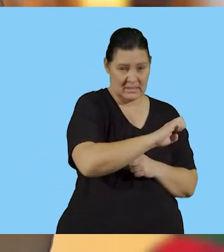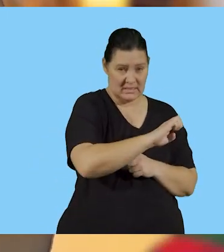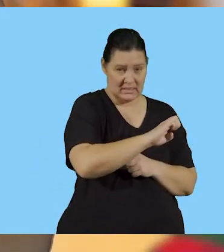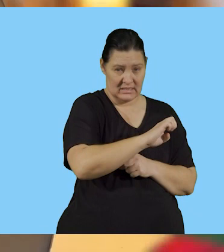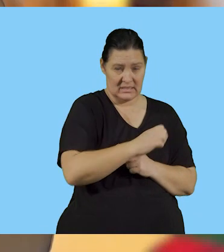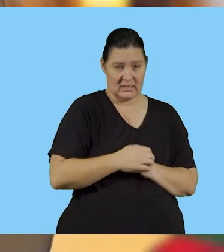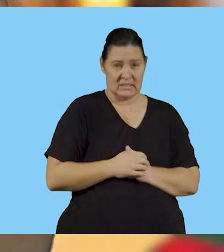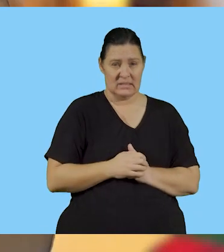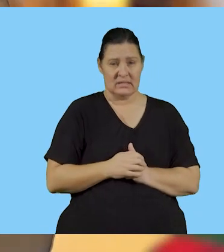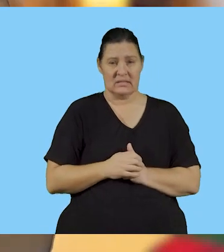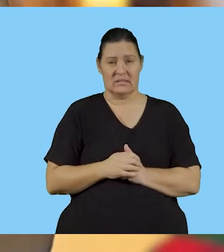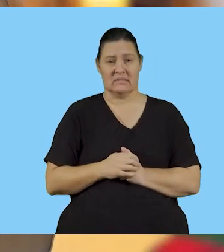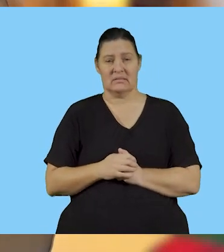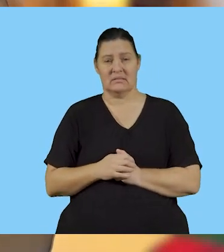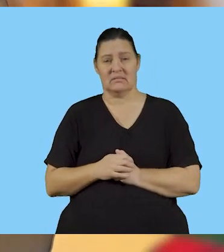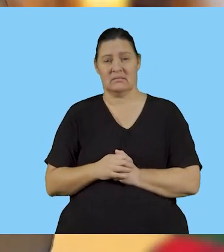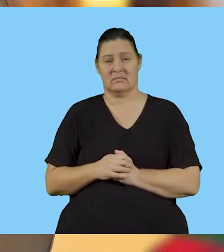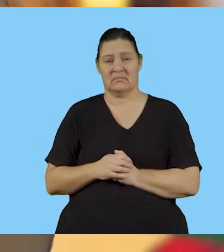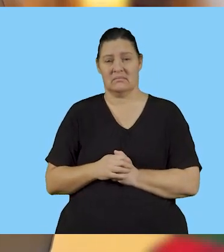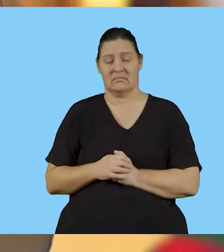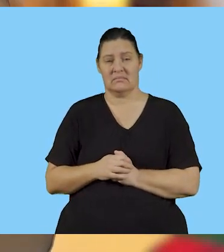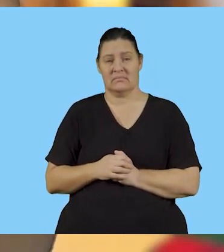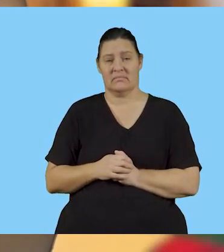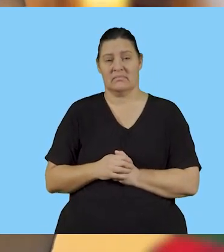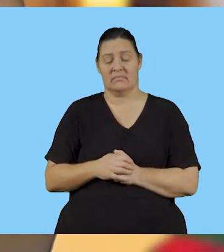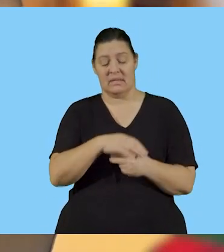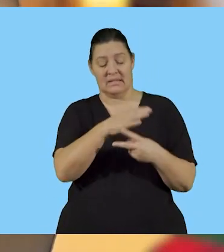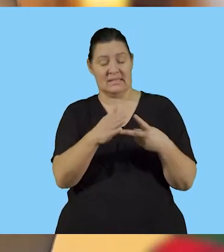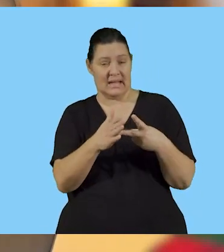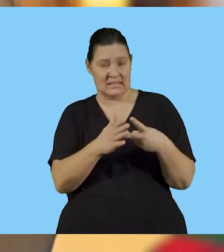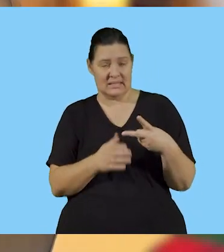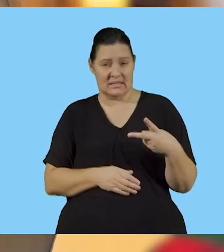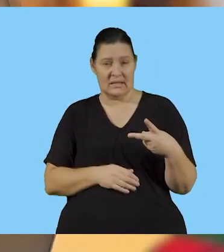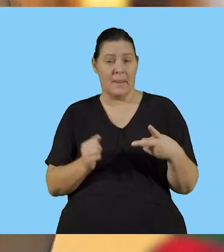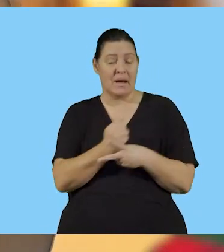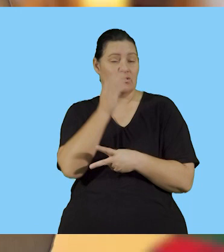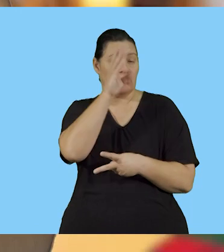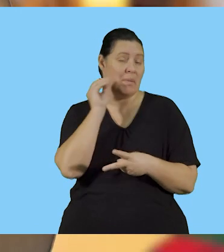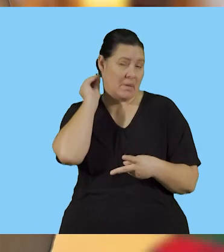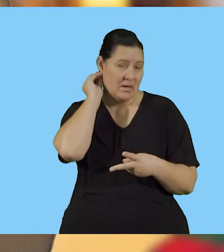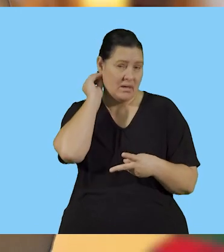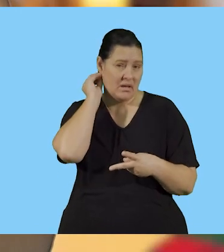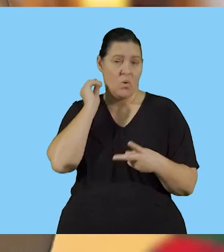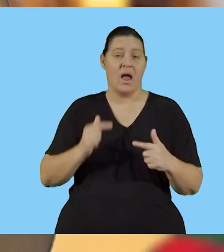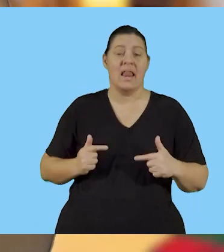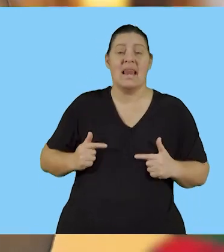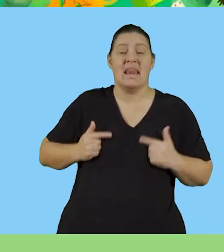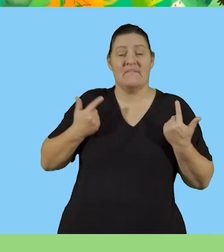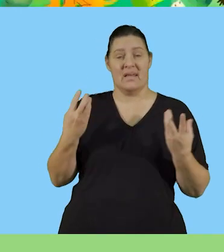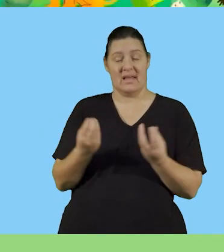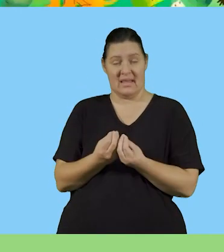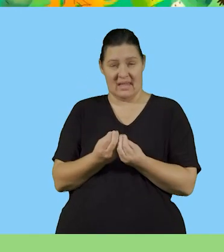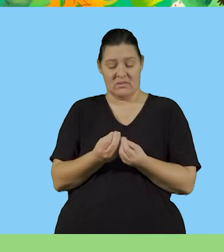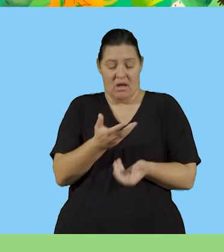Firstly, it's an environment. Secondly, you need to remember that where